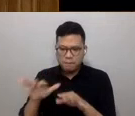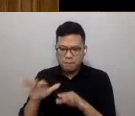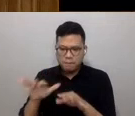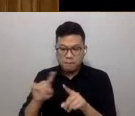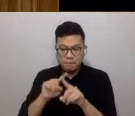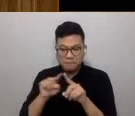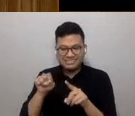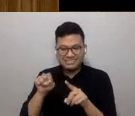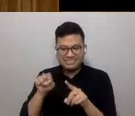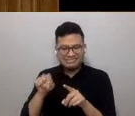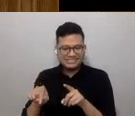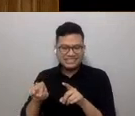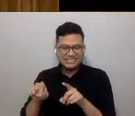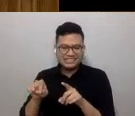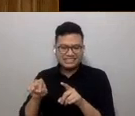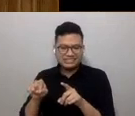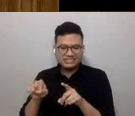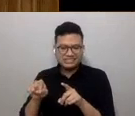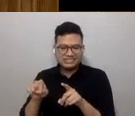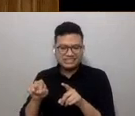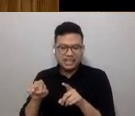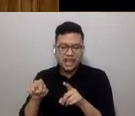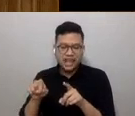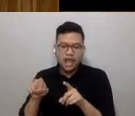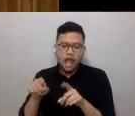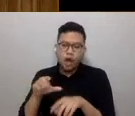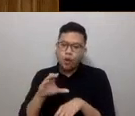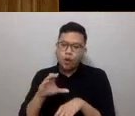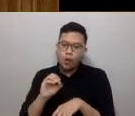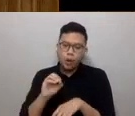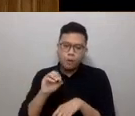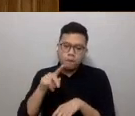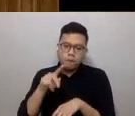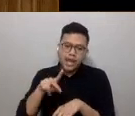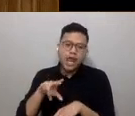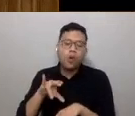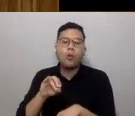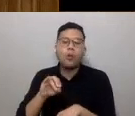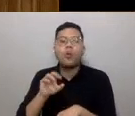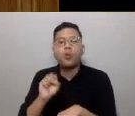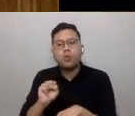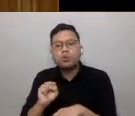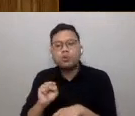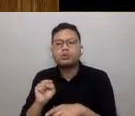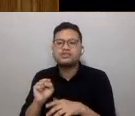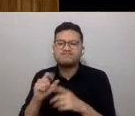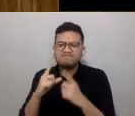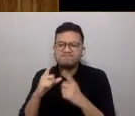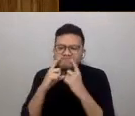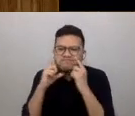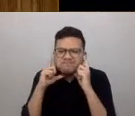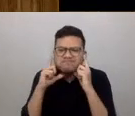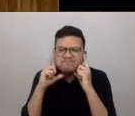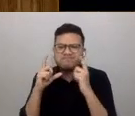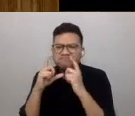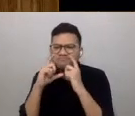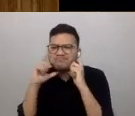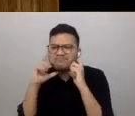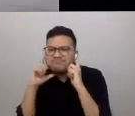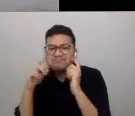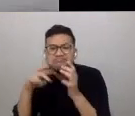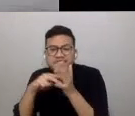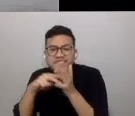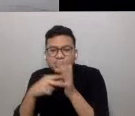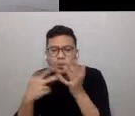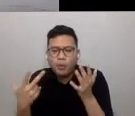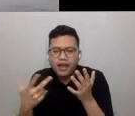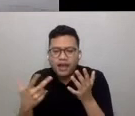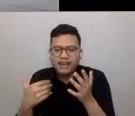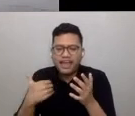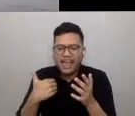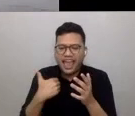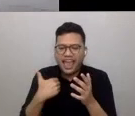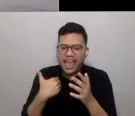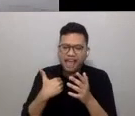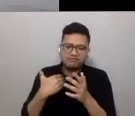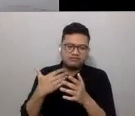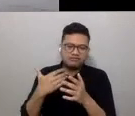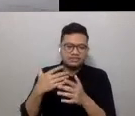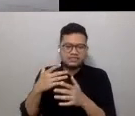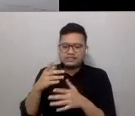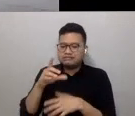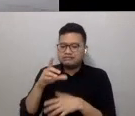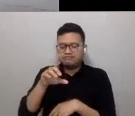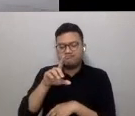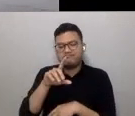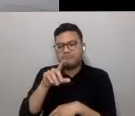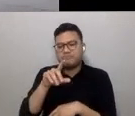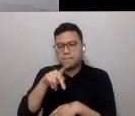-intensive nature of copious take-away cartons and face masks has led to a plastic pandemic. Our hermetically